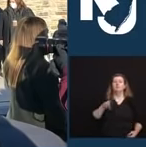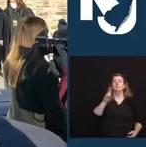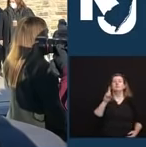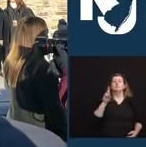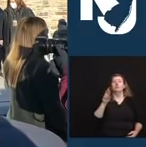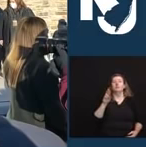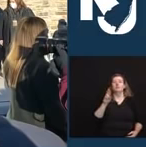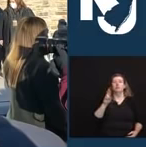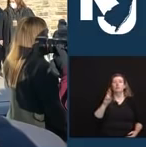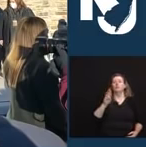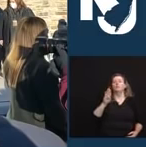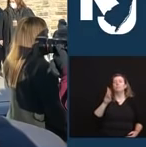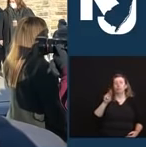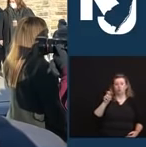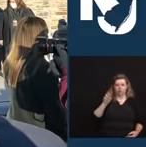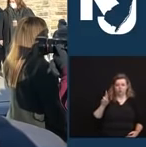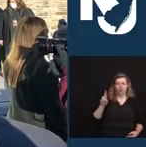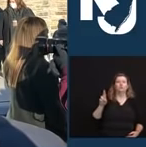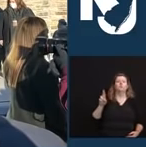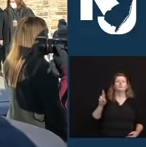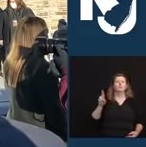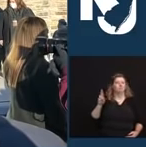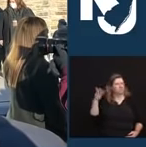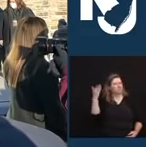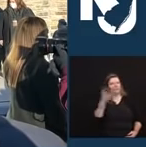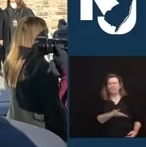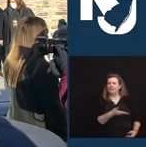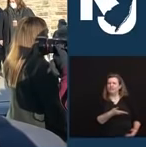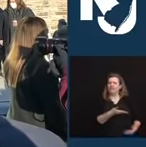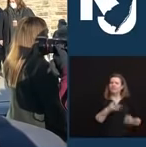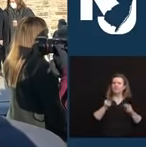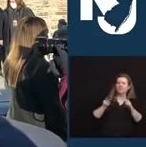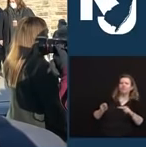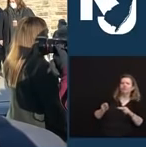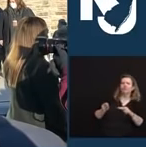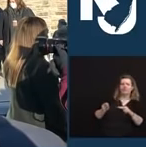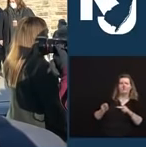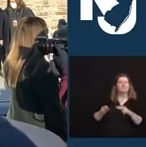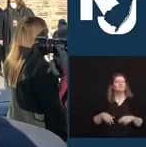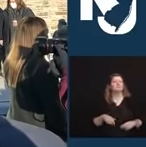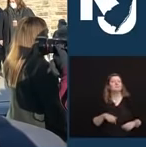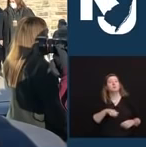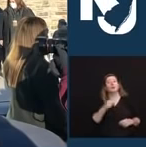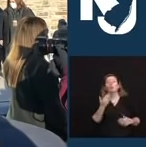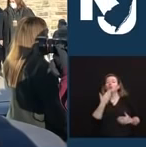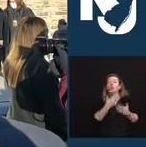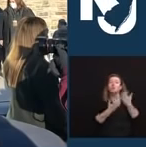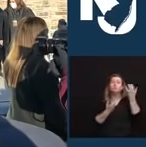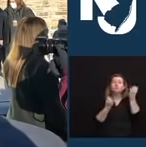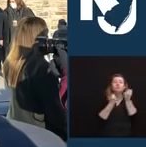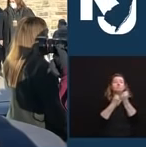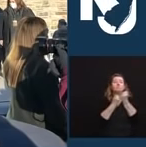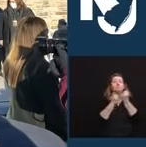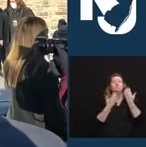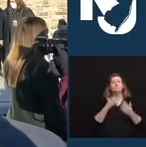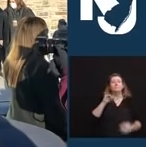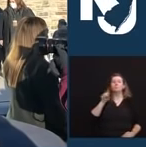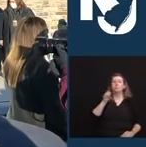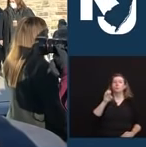Commissioners in Ocean County, and terrific leader and friend, Joe Vacari. Congressman Andy Kim was with us,